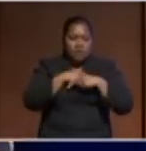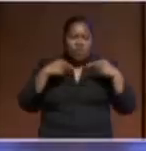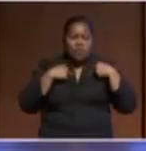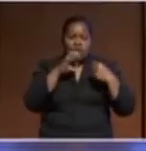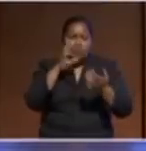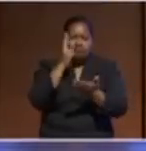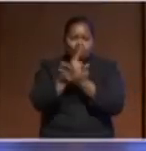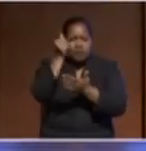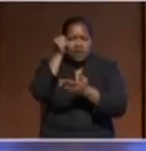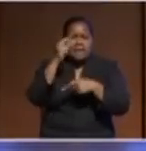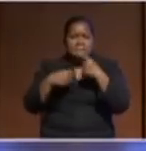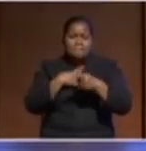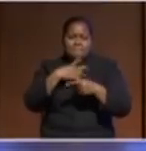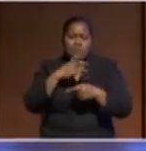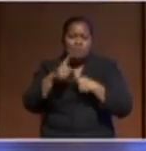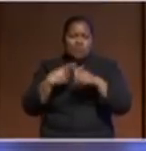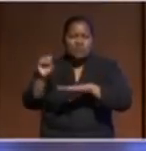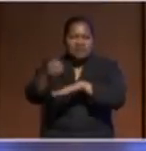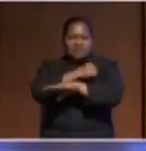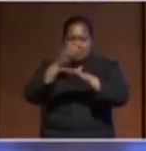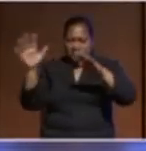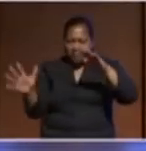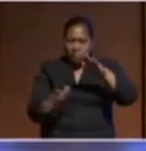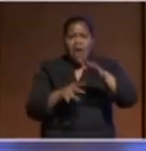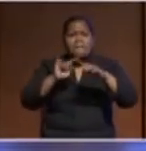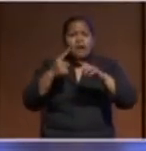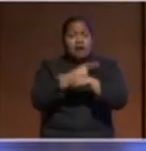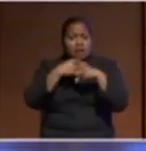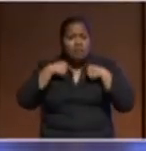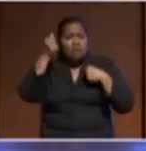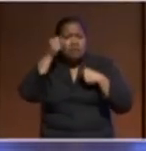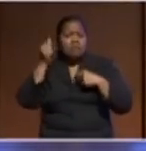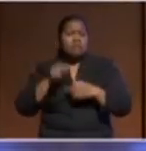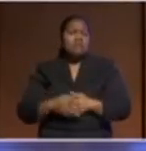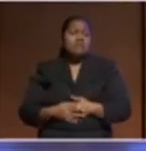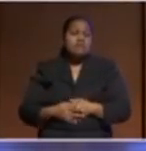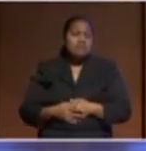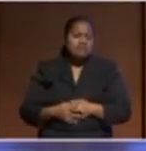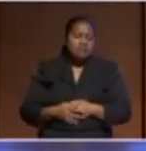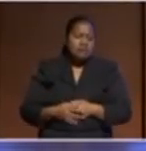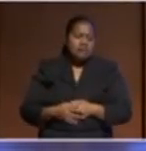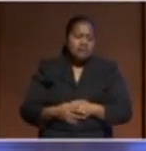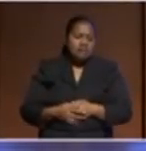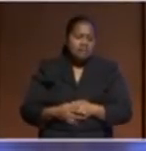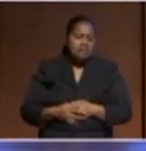seabed but what we know is that if we begin to disturb it without really